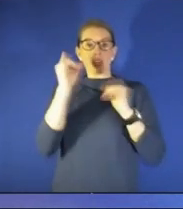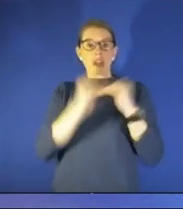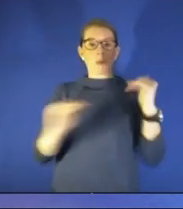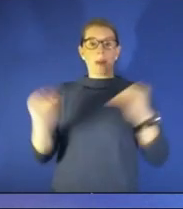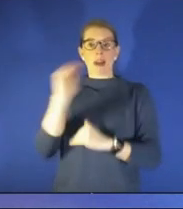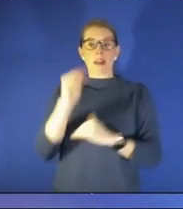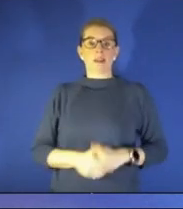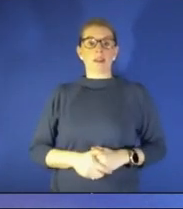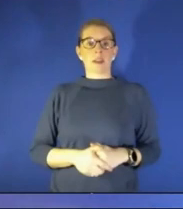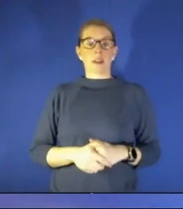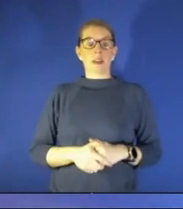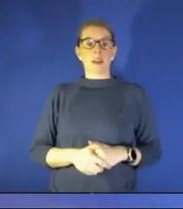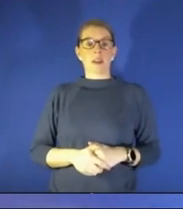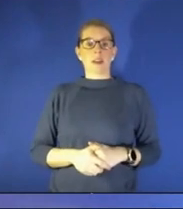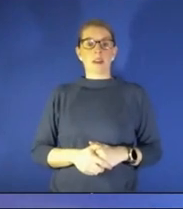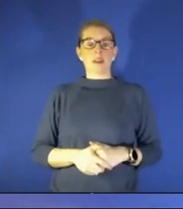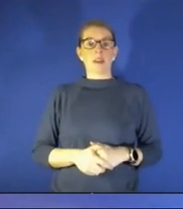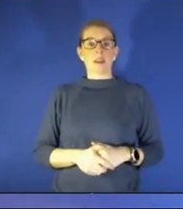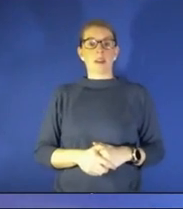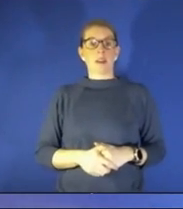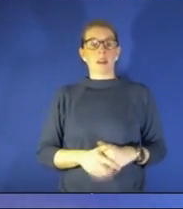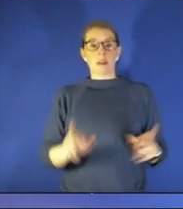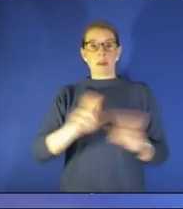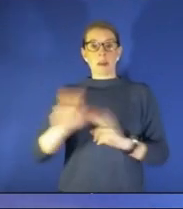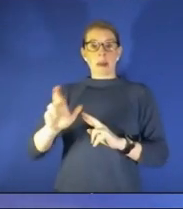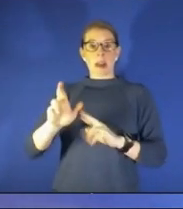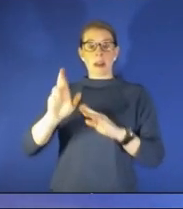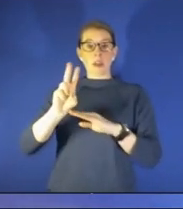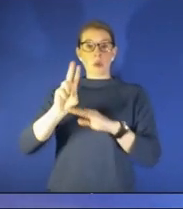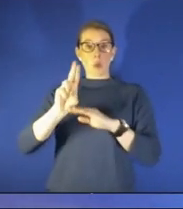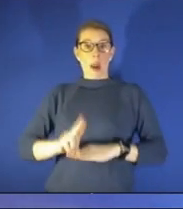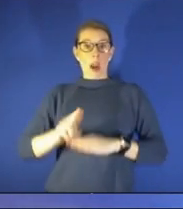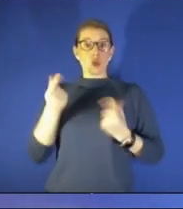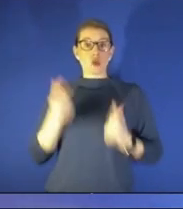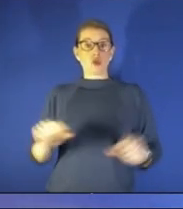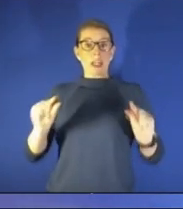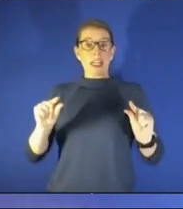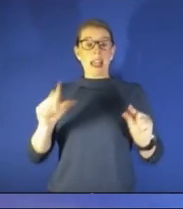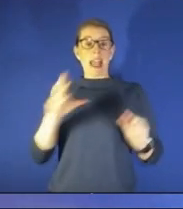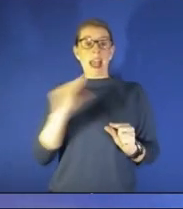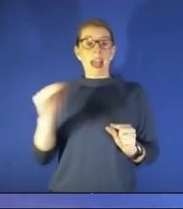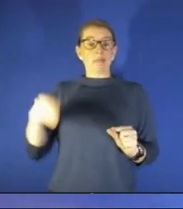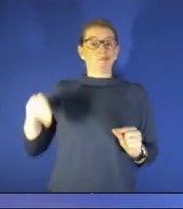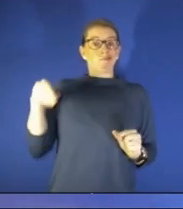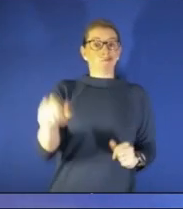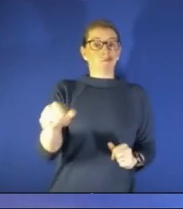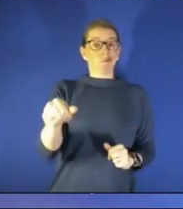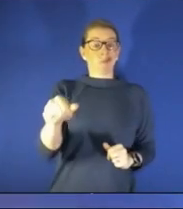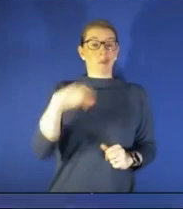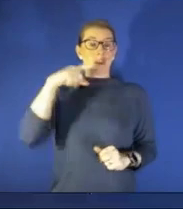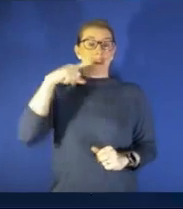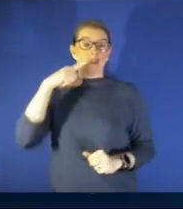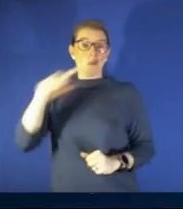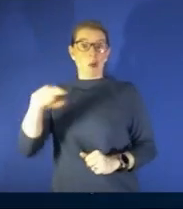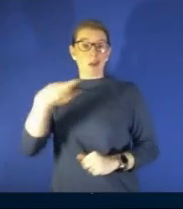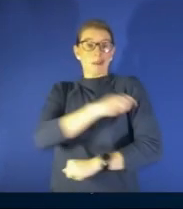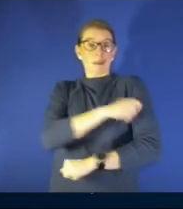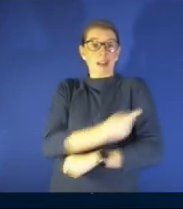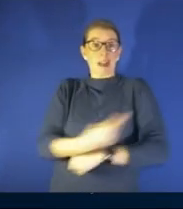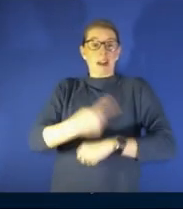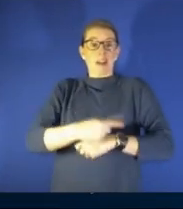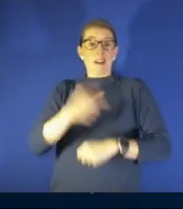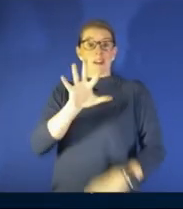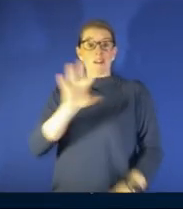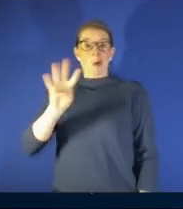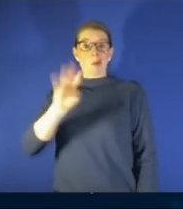and also spend the green this st patrick's day new numbers from the national retail federation finds that 54 of us